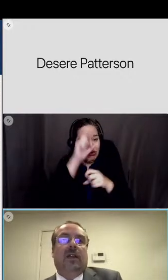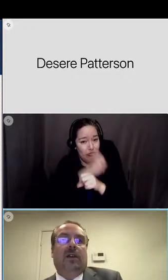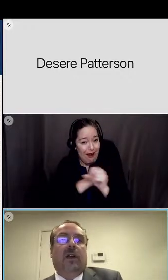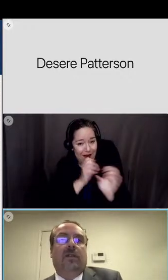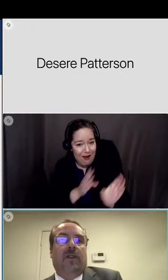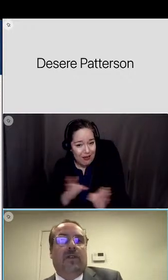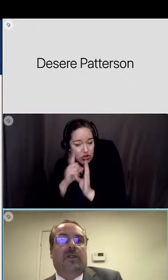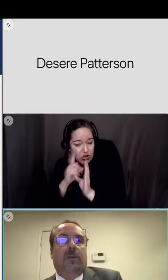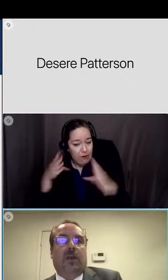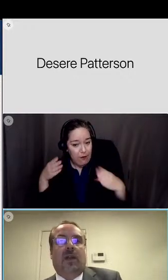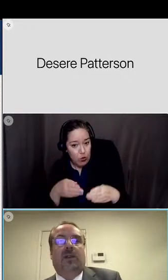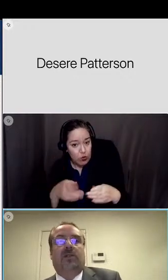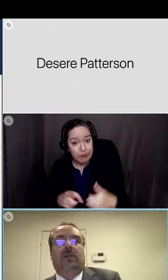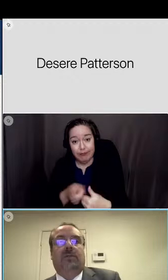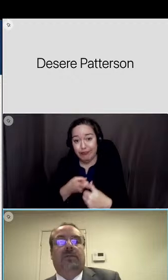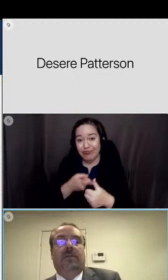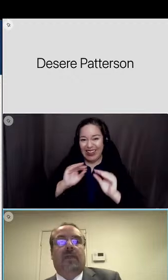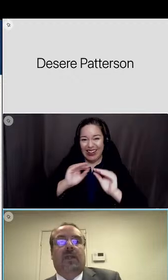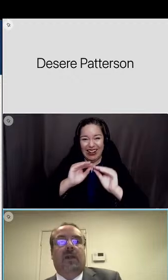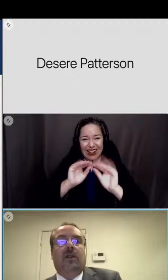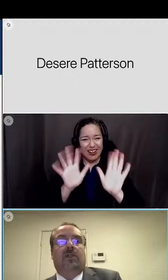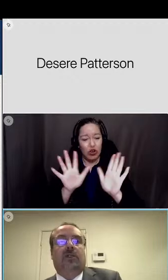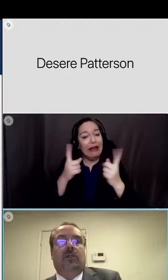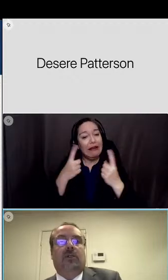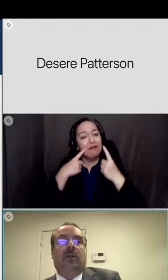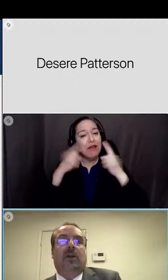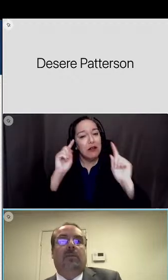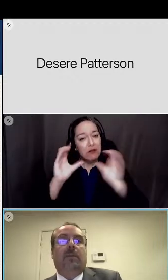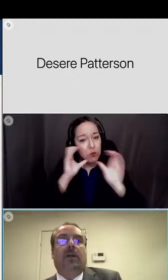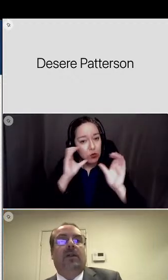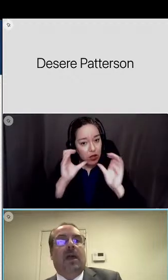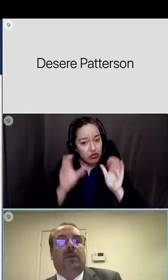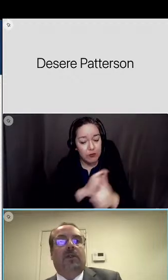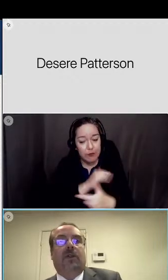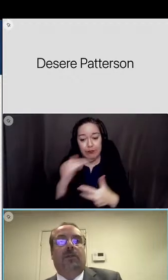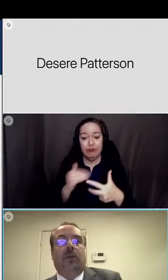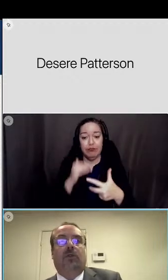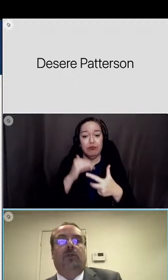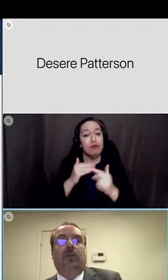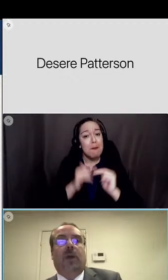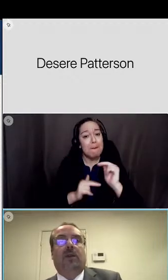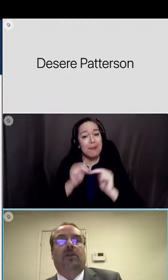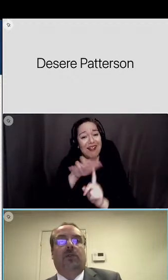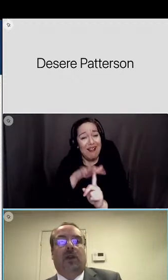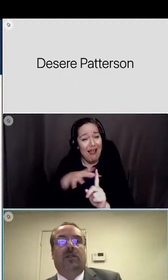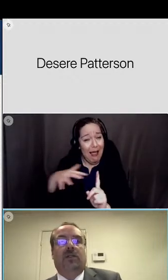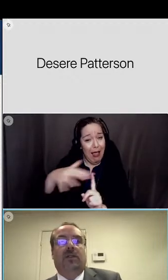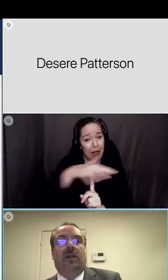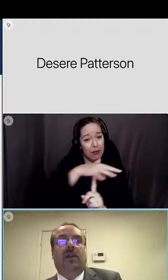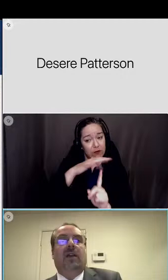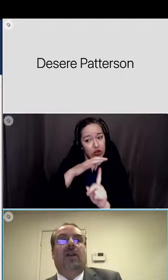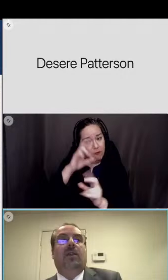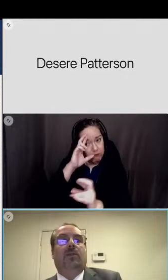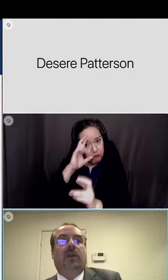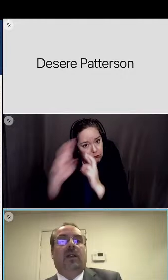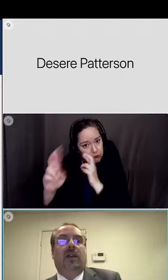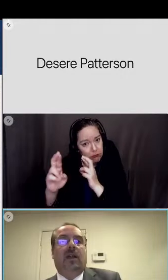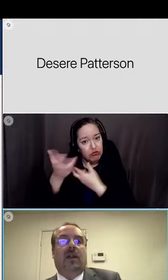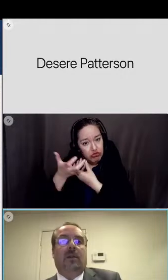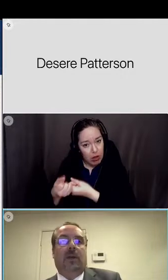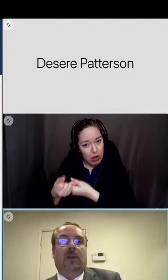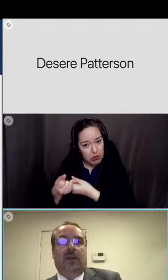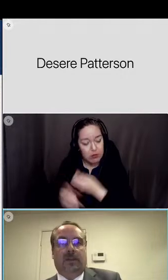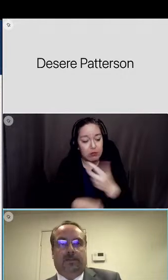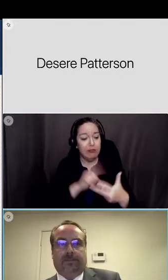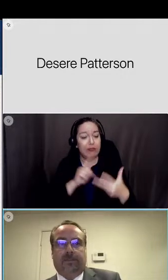clear and effective communication two build an atmosphere of mutual respect and trust and three